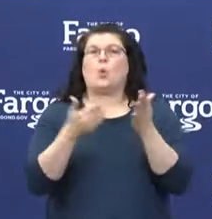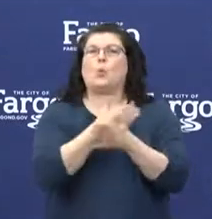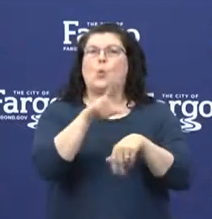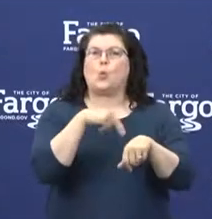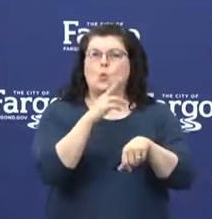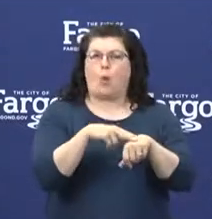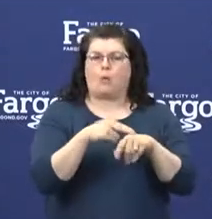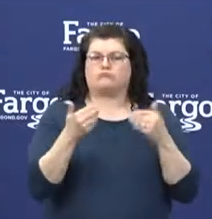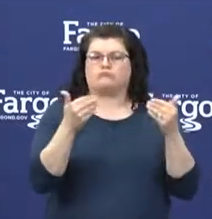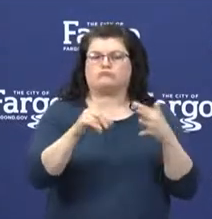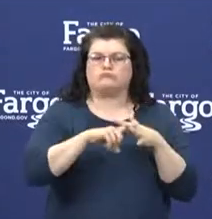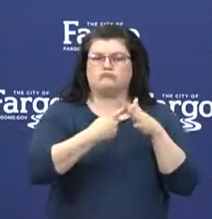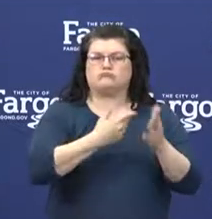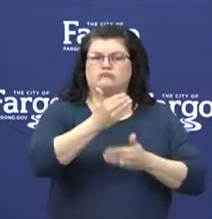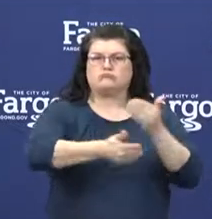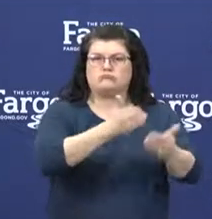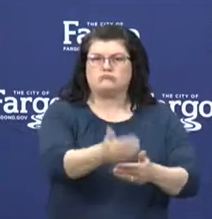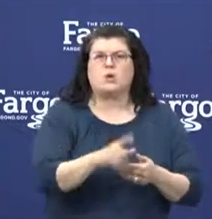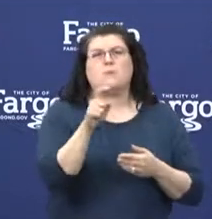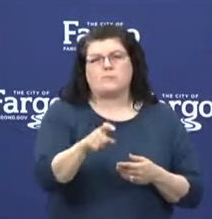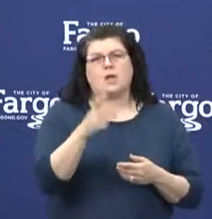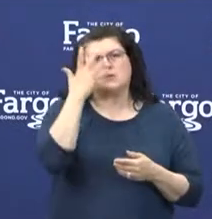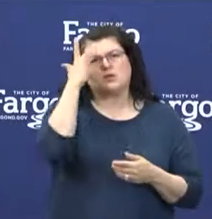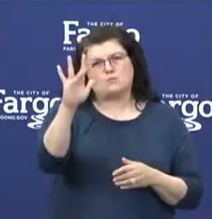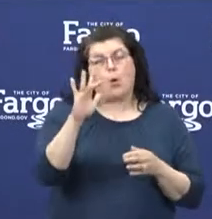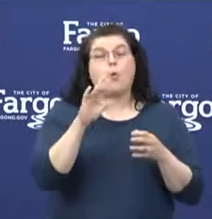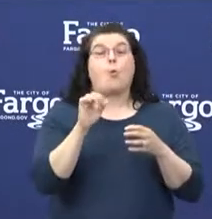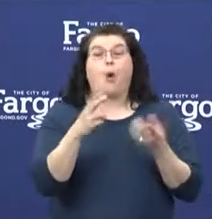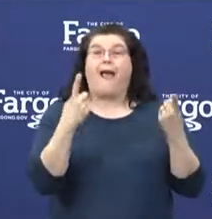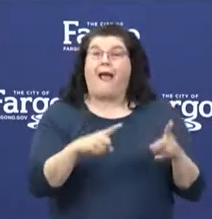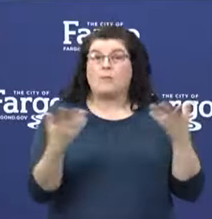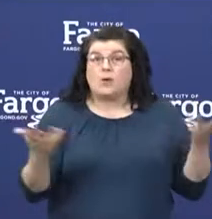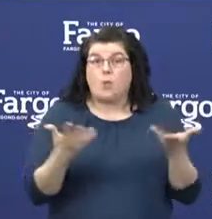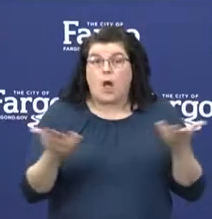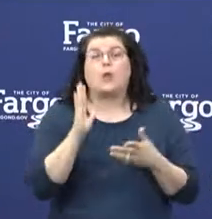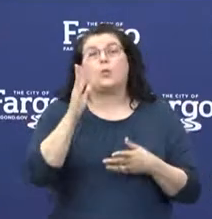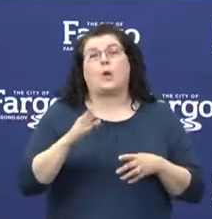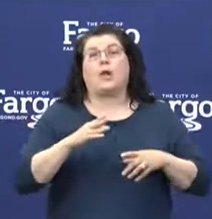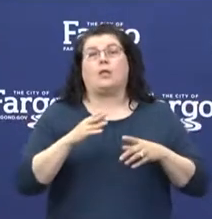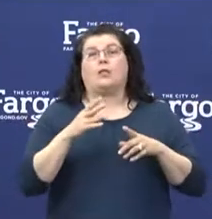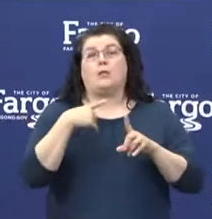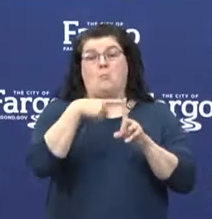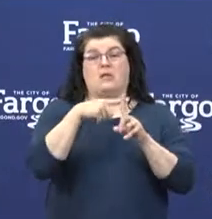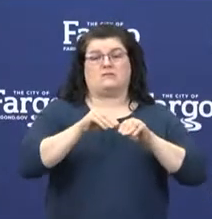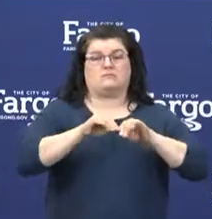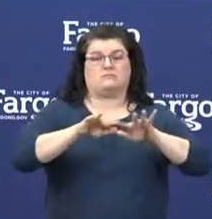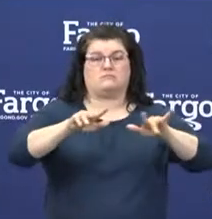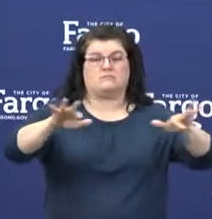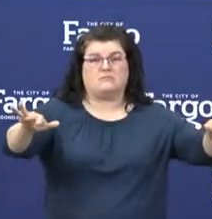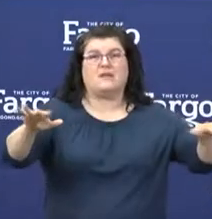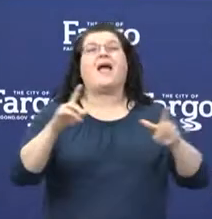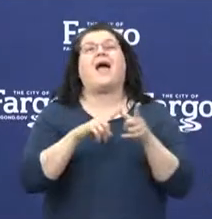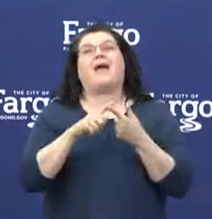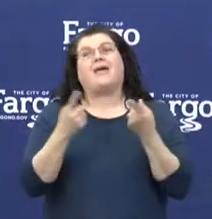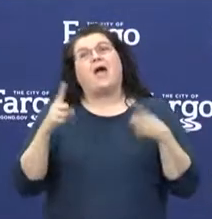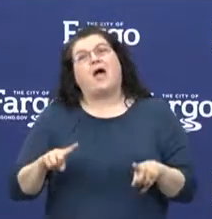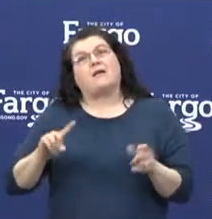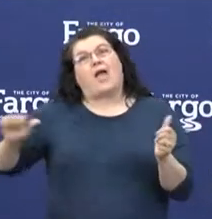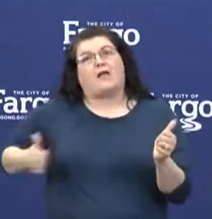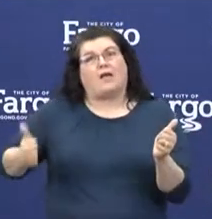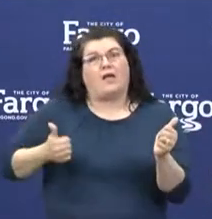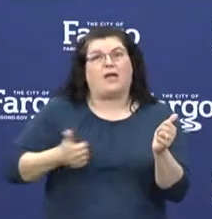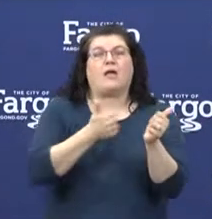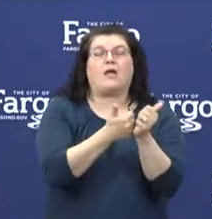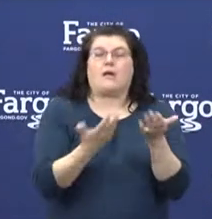If we don't play this smart, we will likely see the virus quickly increasing and spread, again causing us to play catch up, which given the known